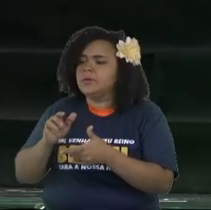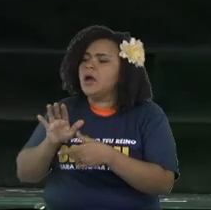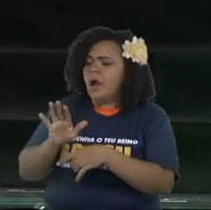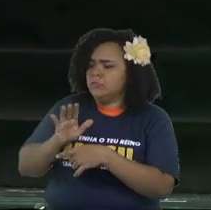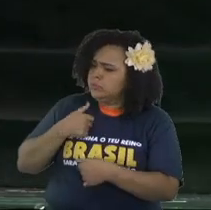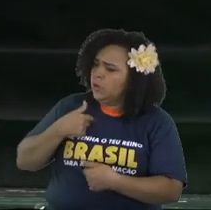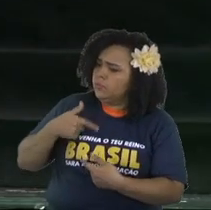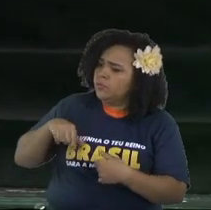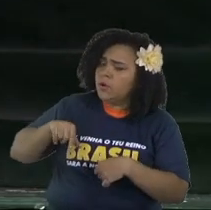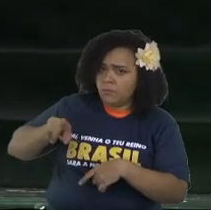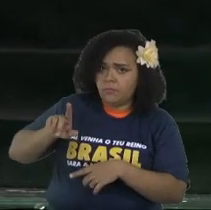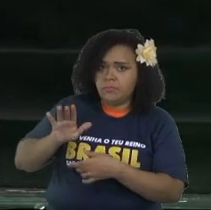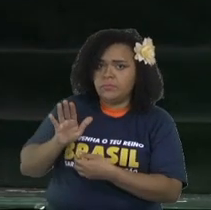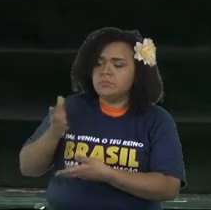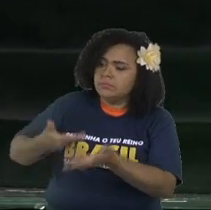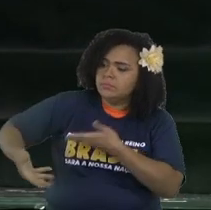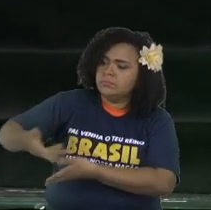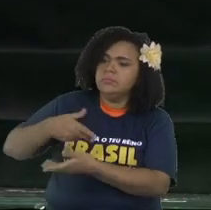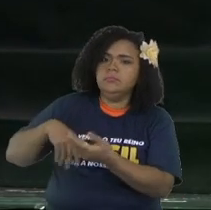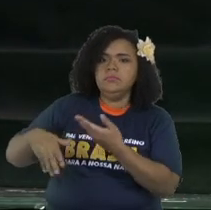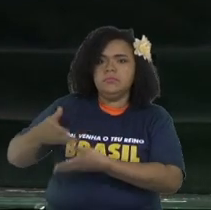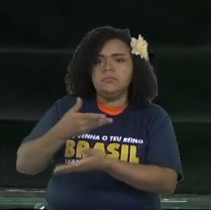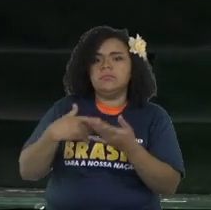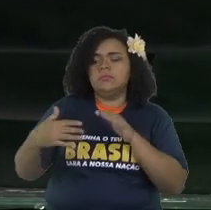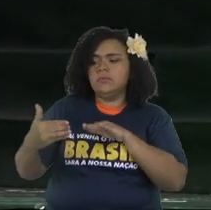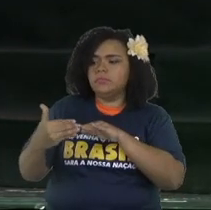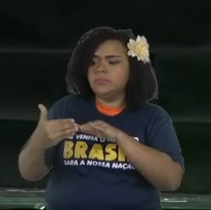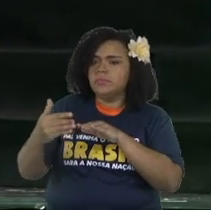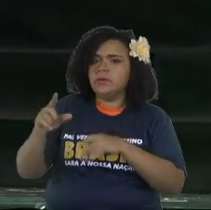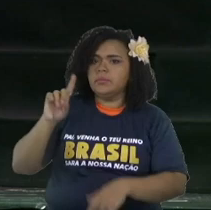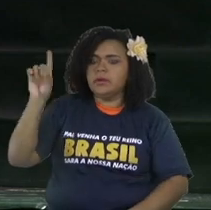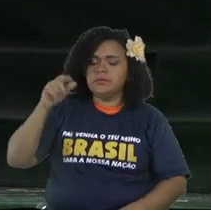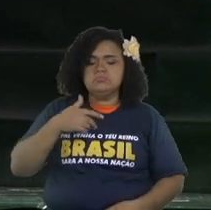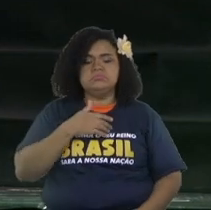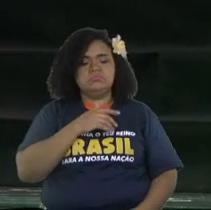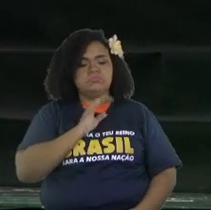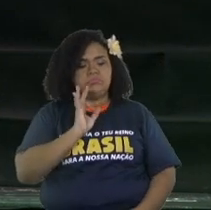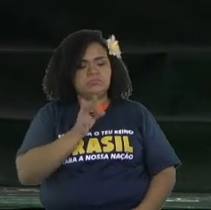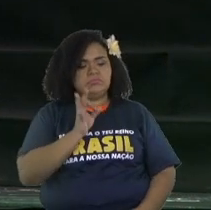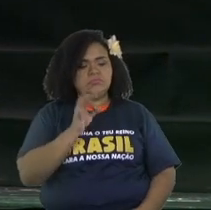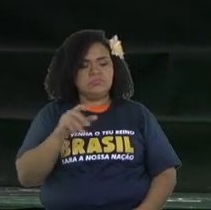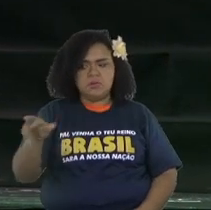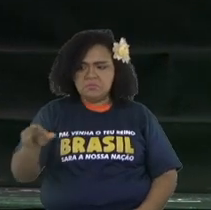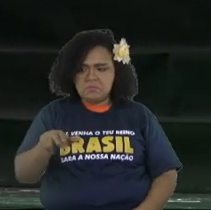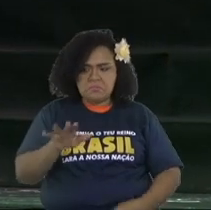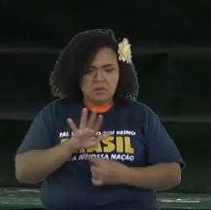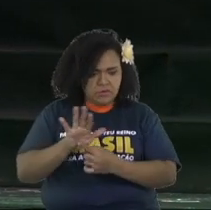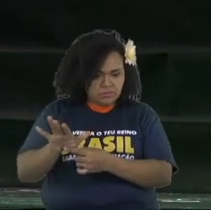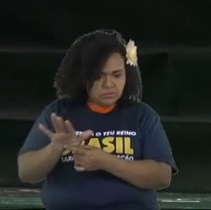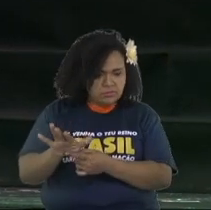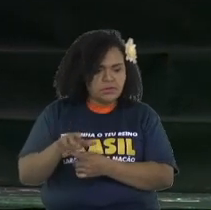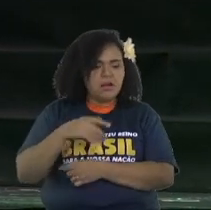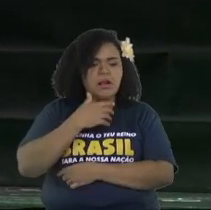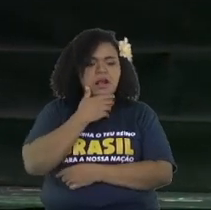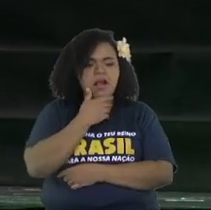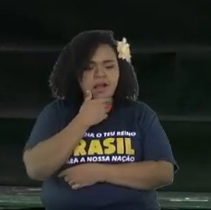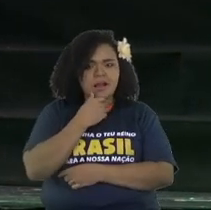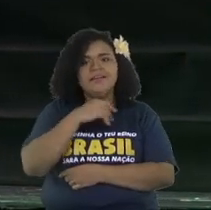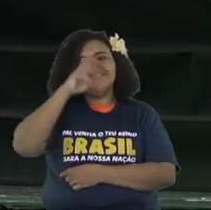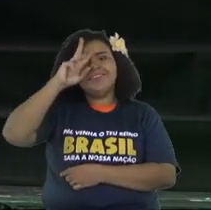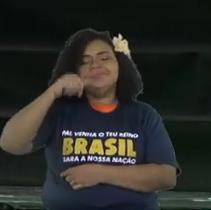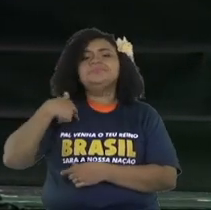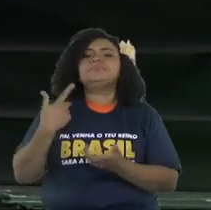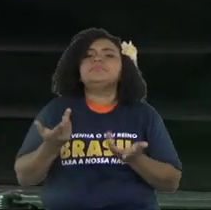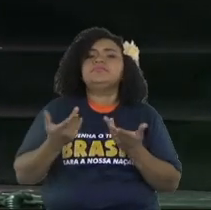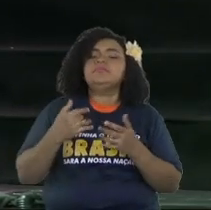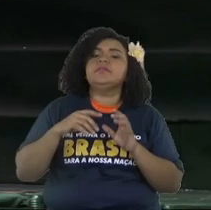a work in the favor of your brother but actually it's like Jesus said, everything you do, Paul says this too in